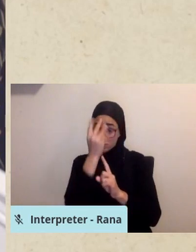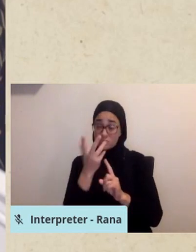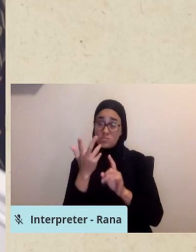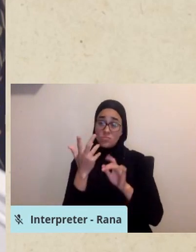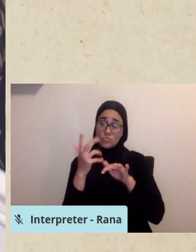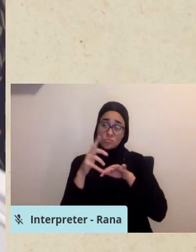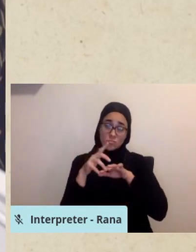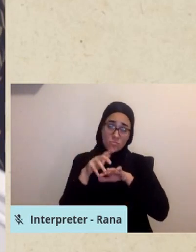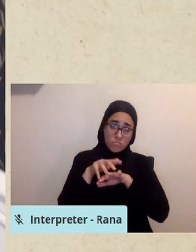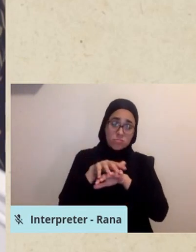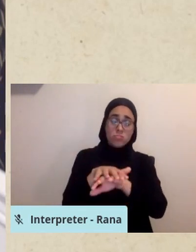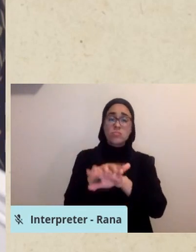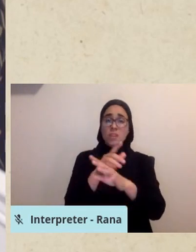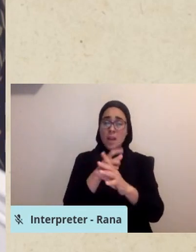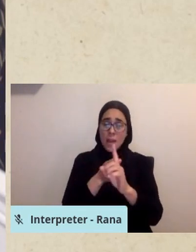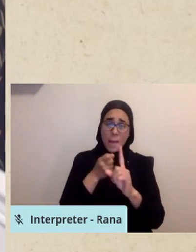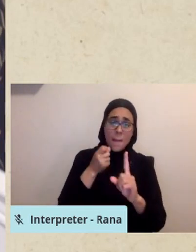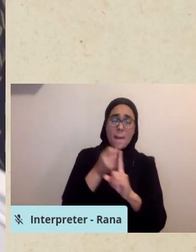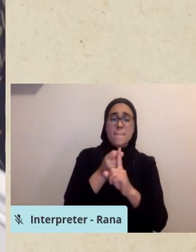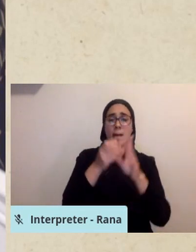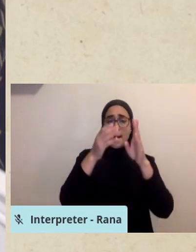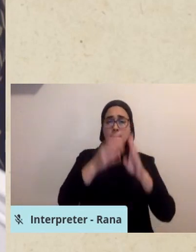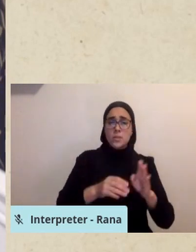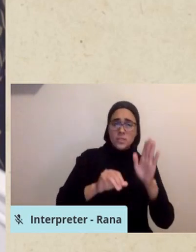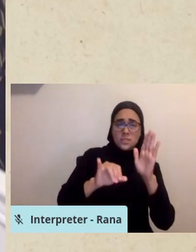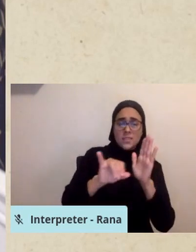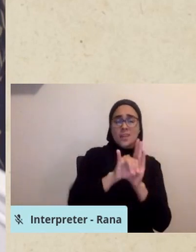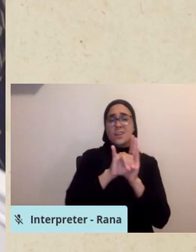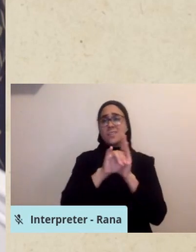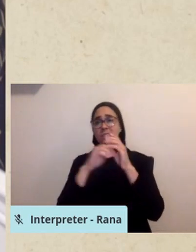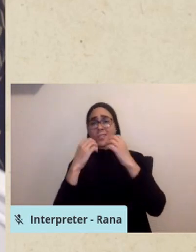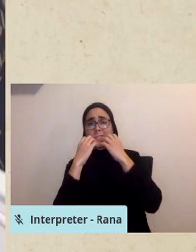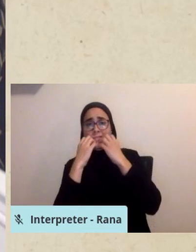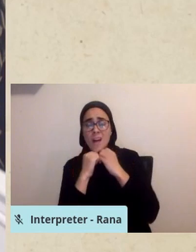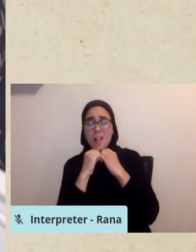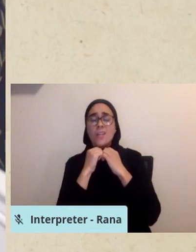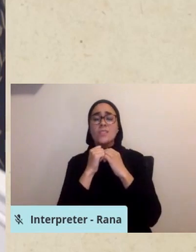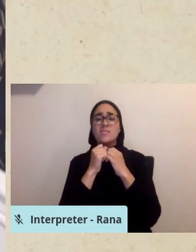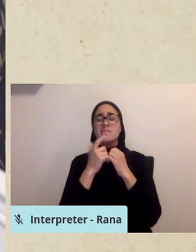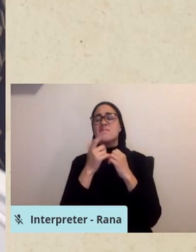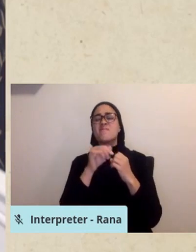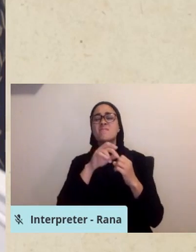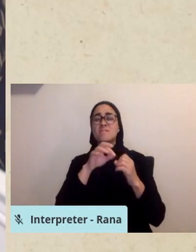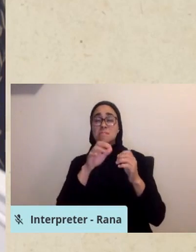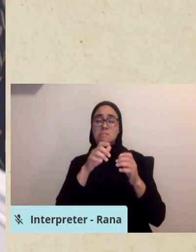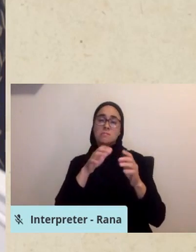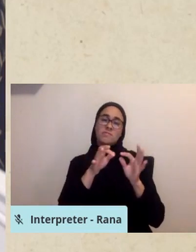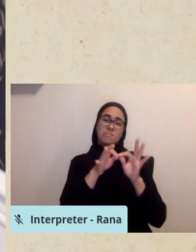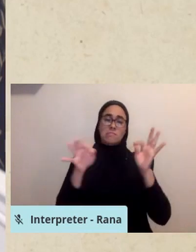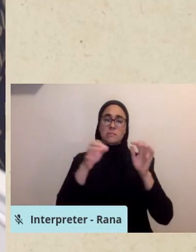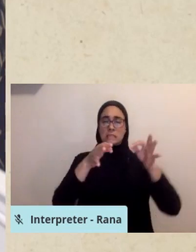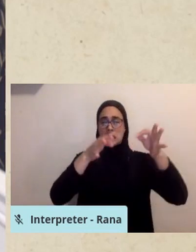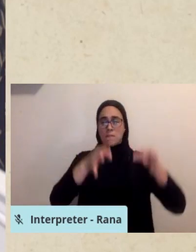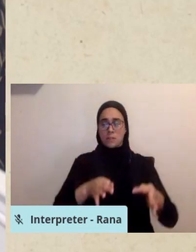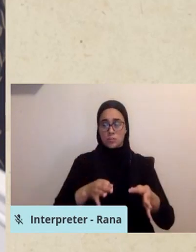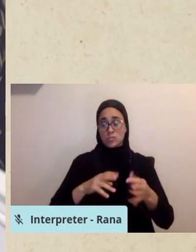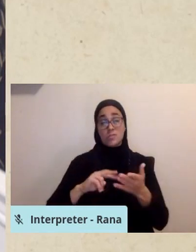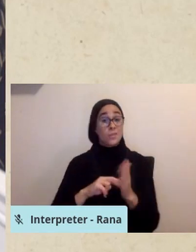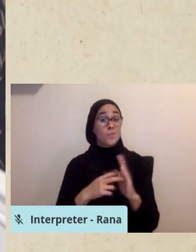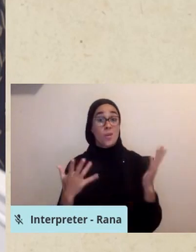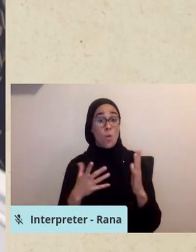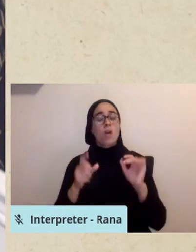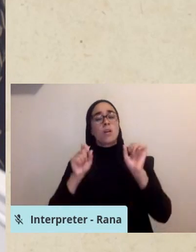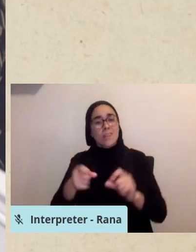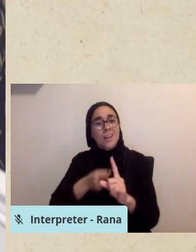transcendence, values, and psychosocial identity. In plain English, what that is to say is that it can affect